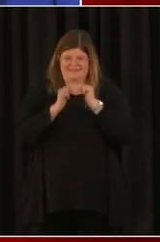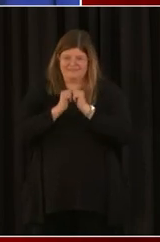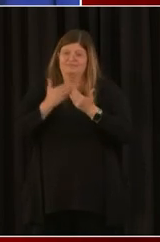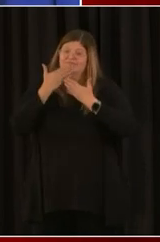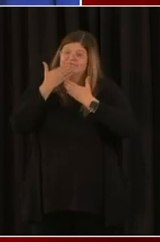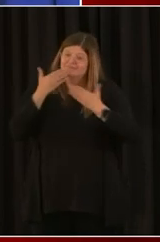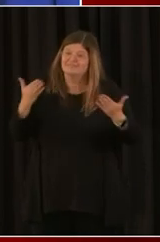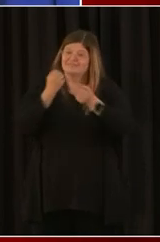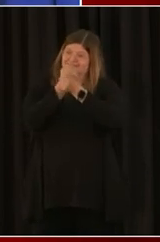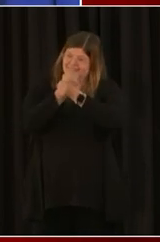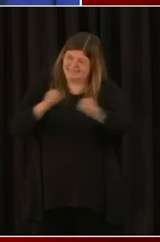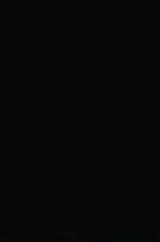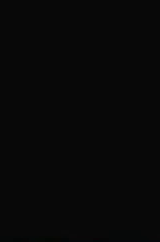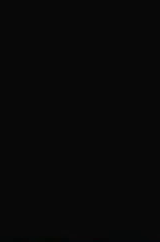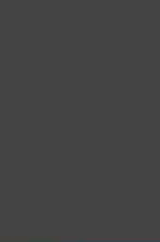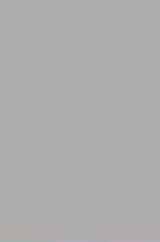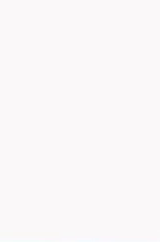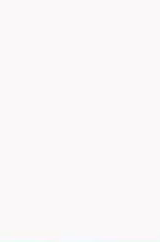safe.